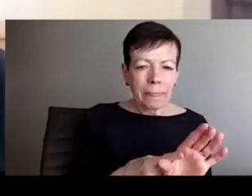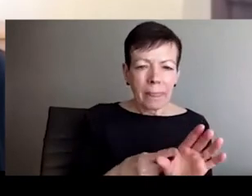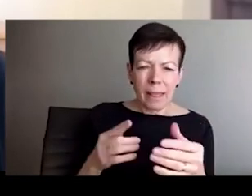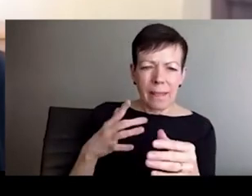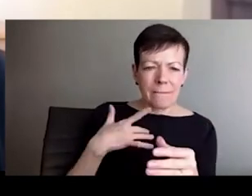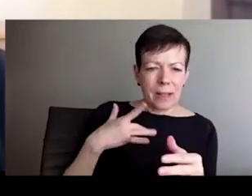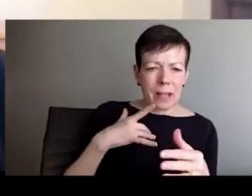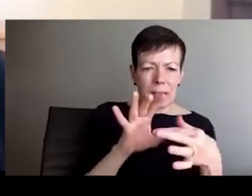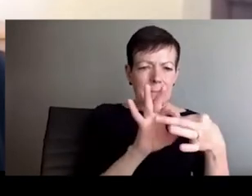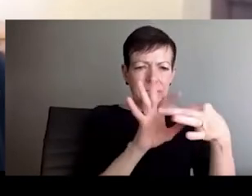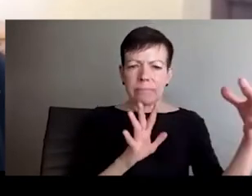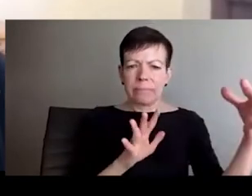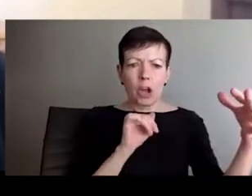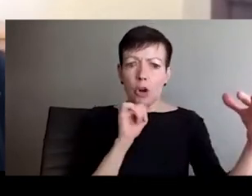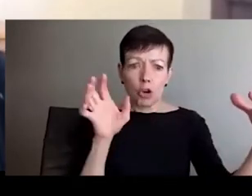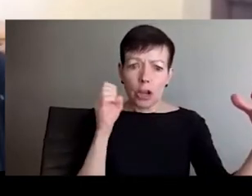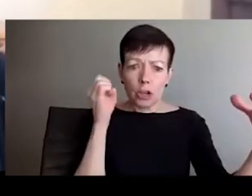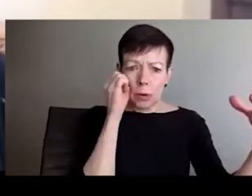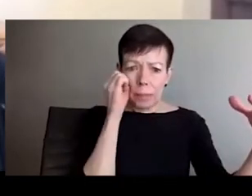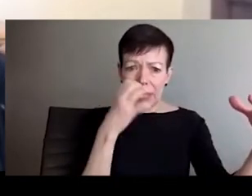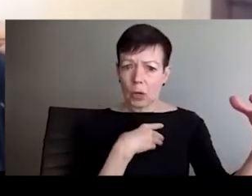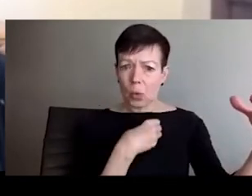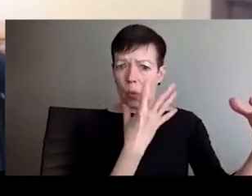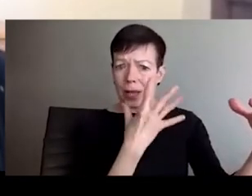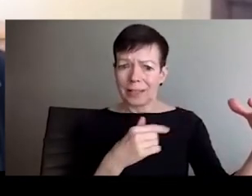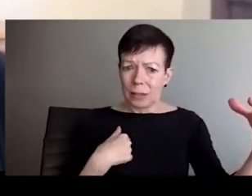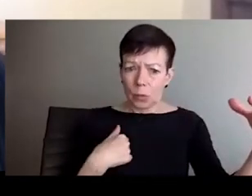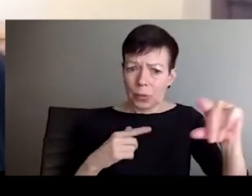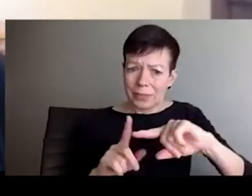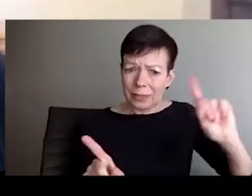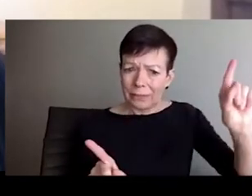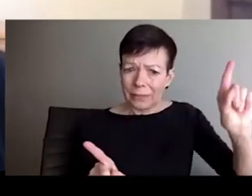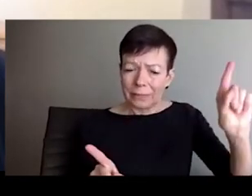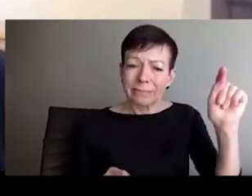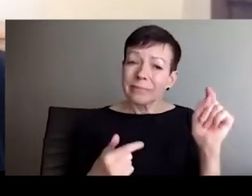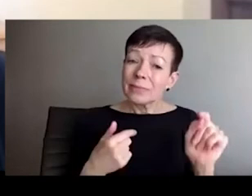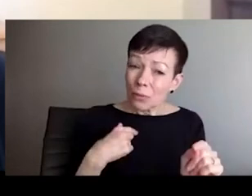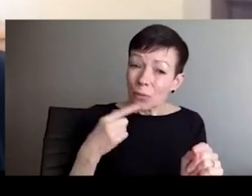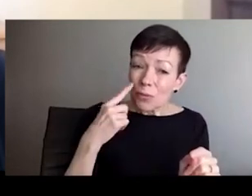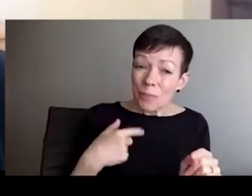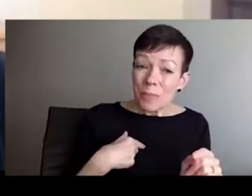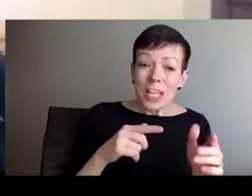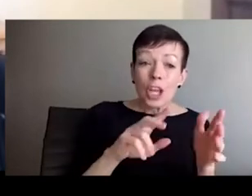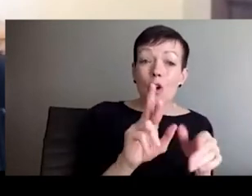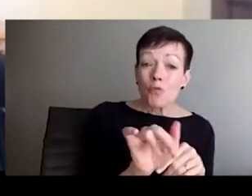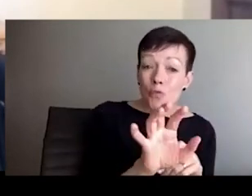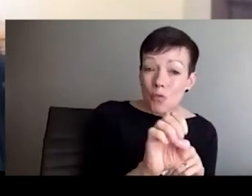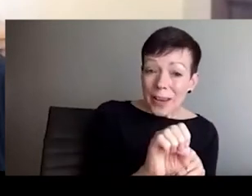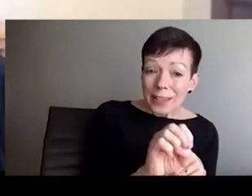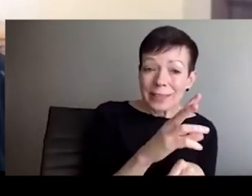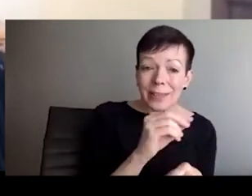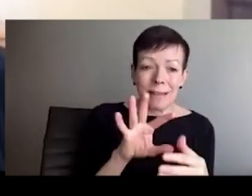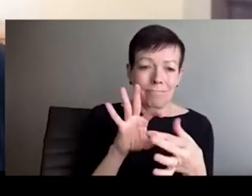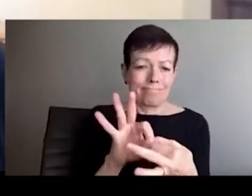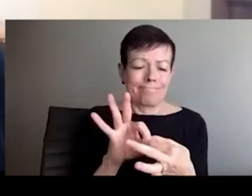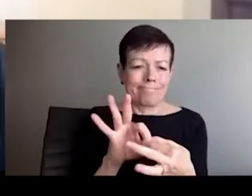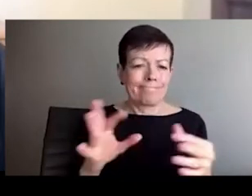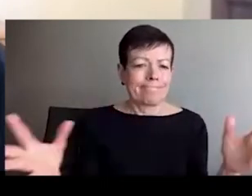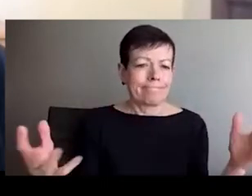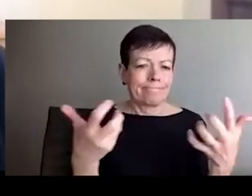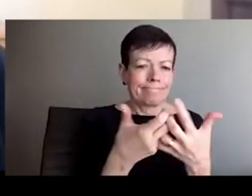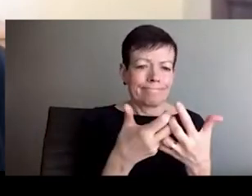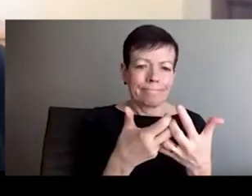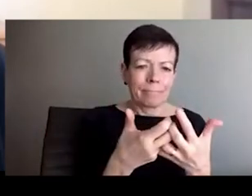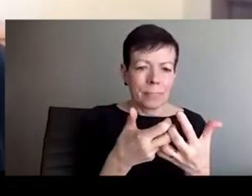And this is exactly what I write about, about this category of white, and how people have been situated in and outside of whiteness, along the